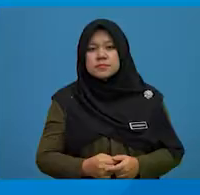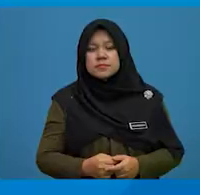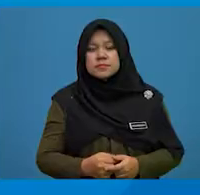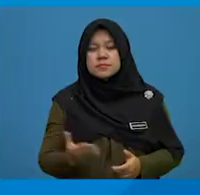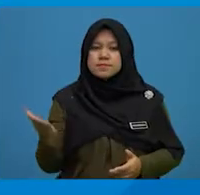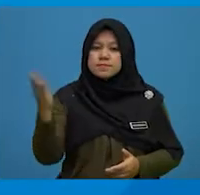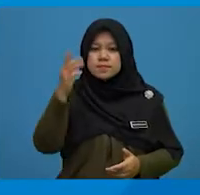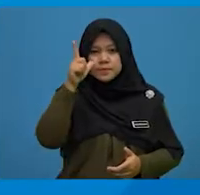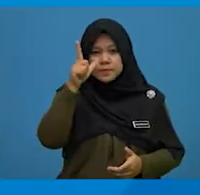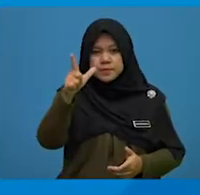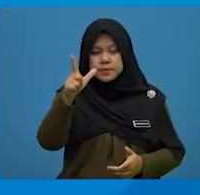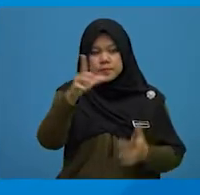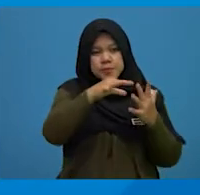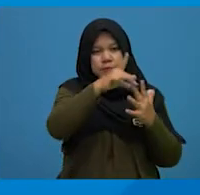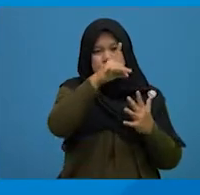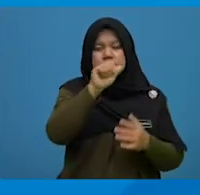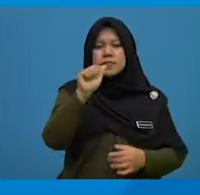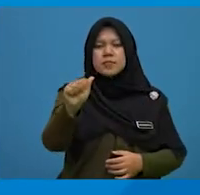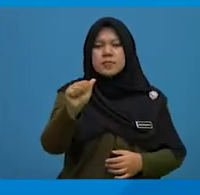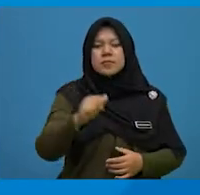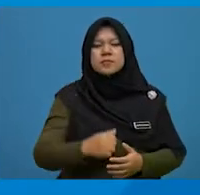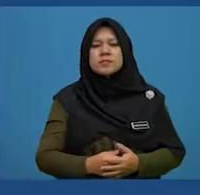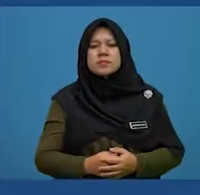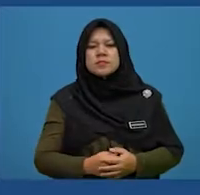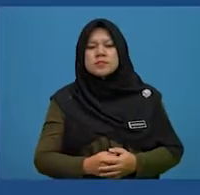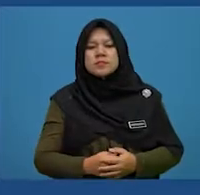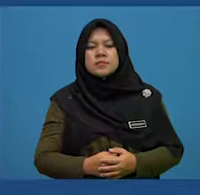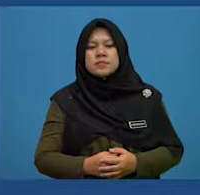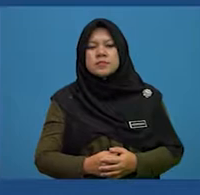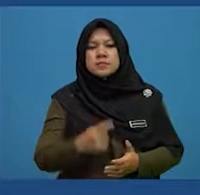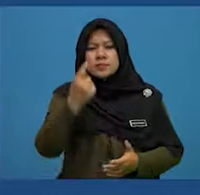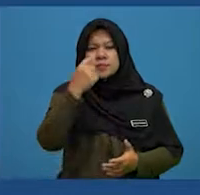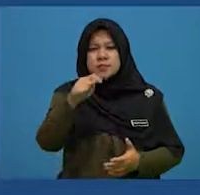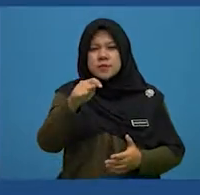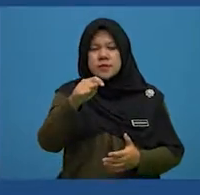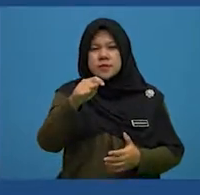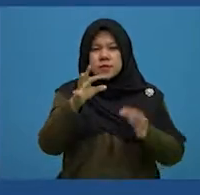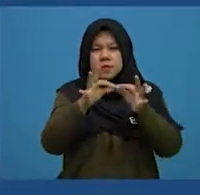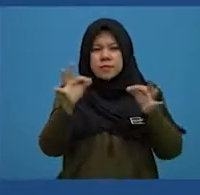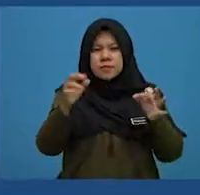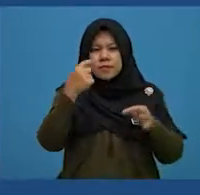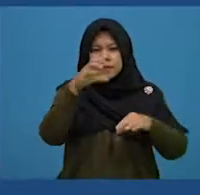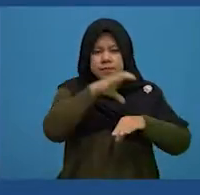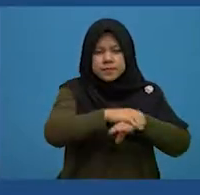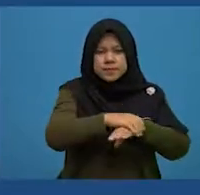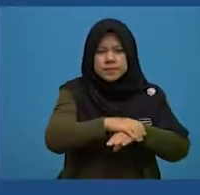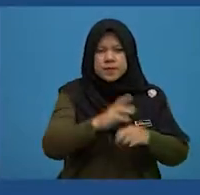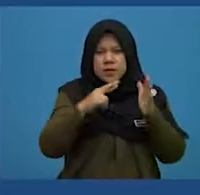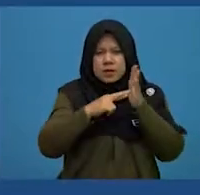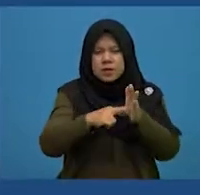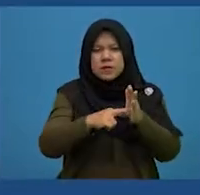Let's look at option A. The phrase, the catch, line five,